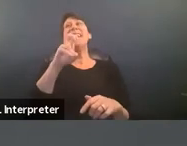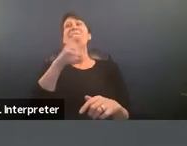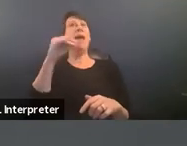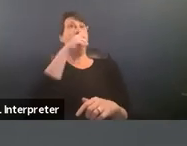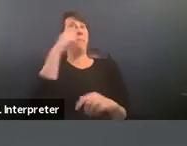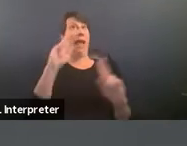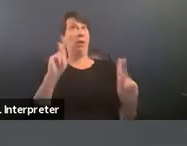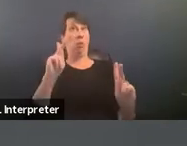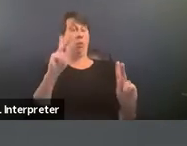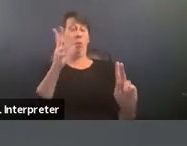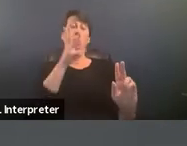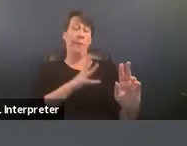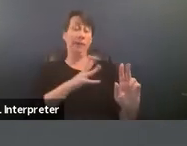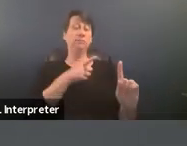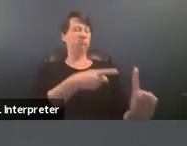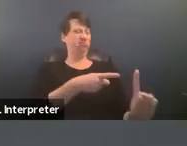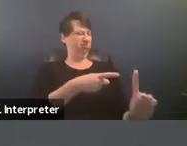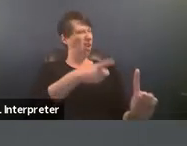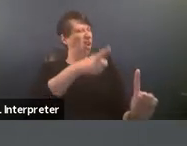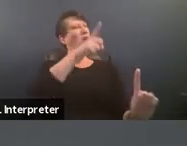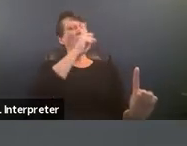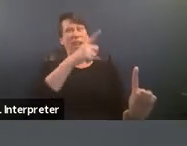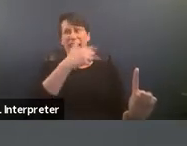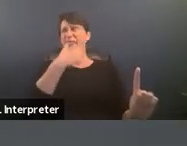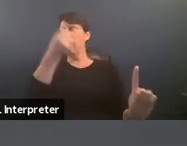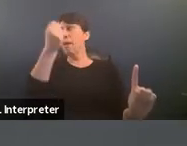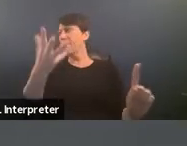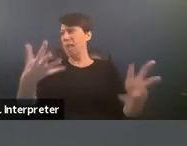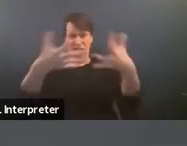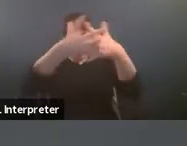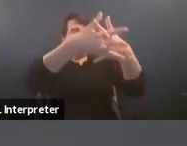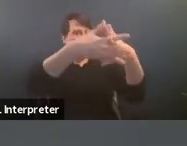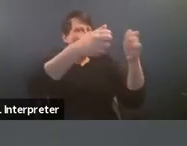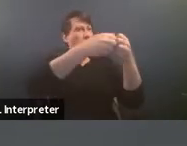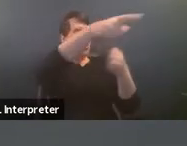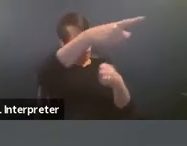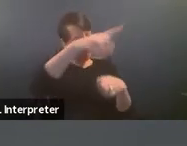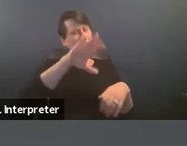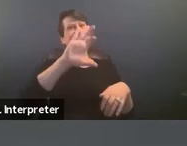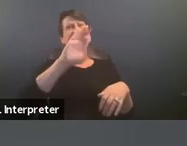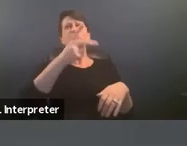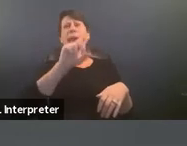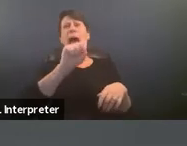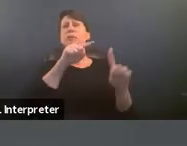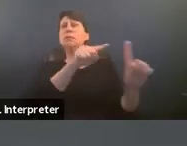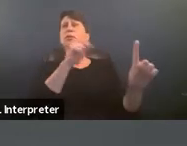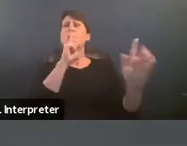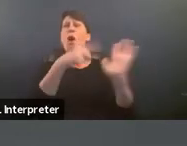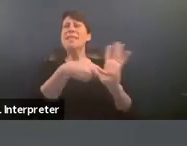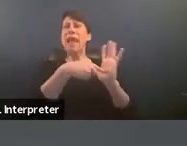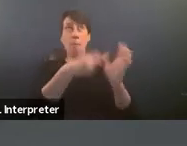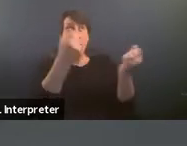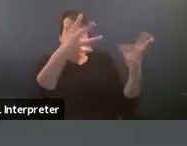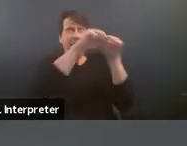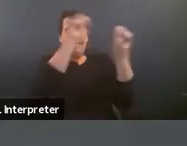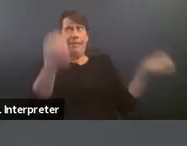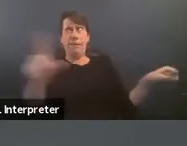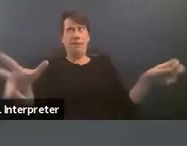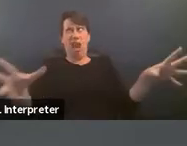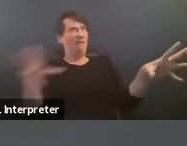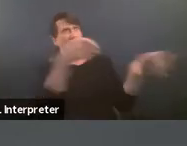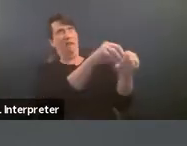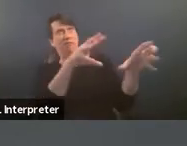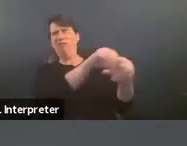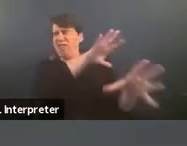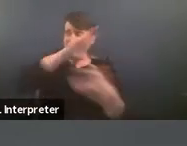history of entanglement with social services such as child protective services for example survivors that we're working